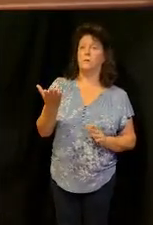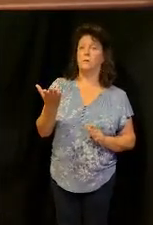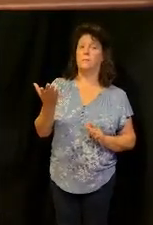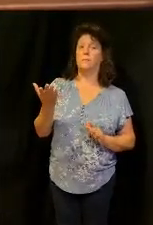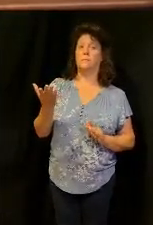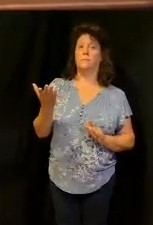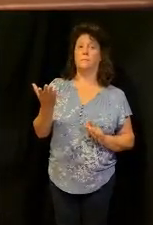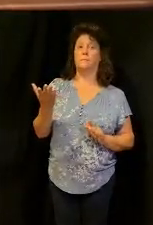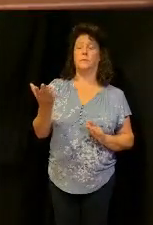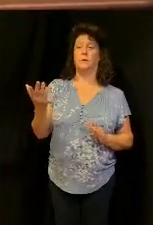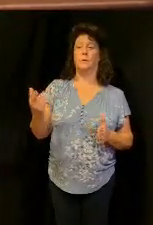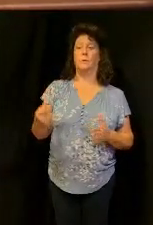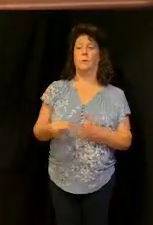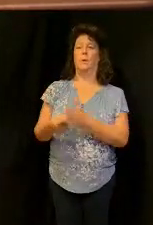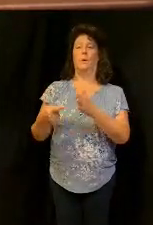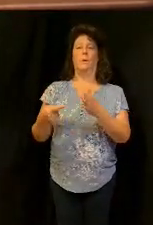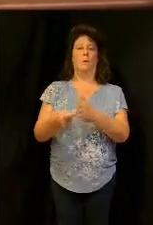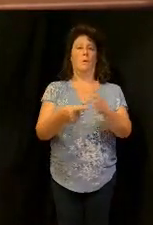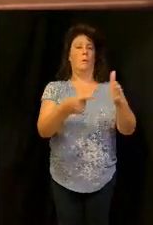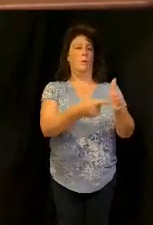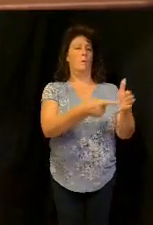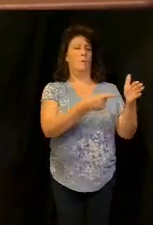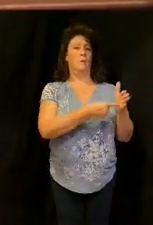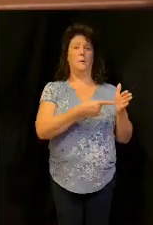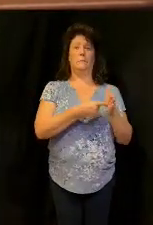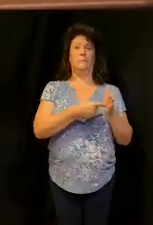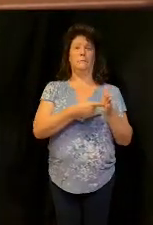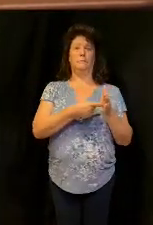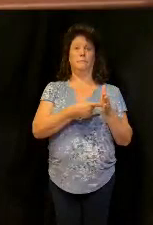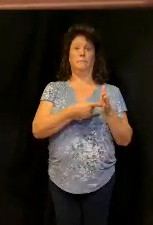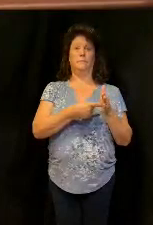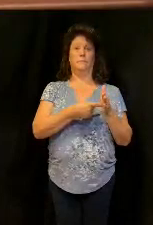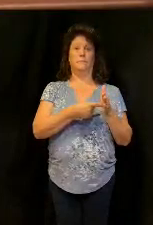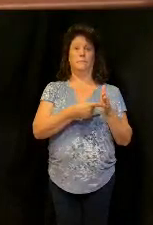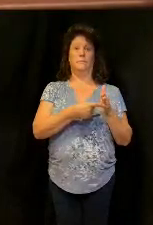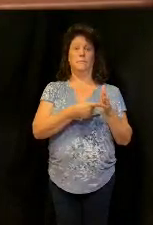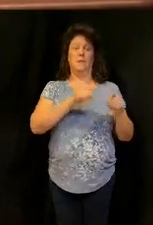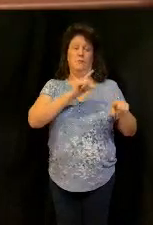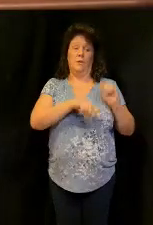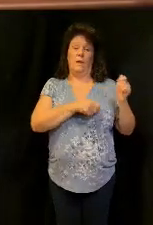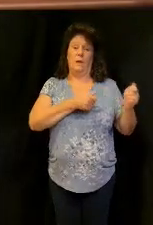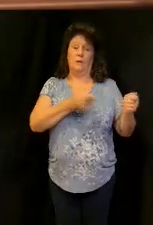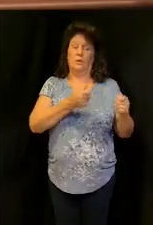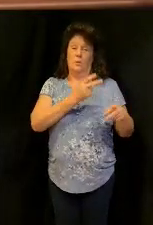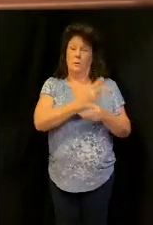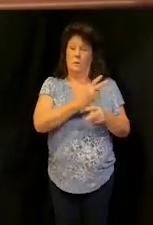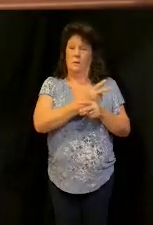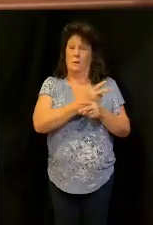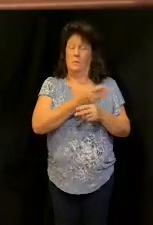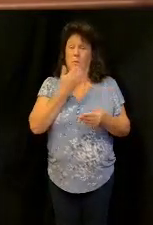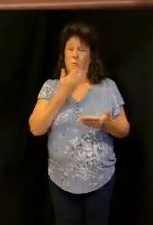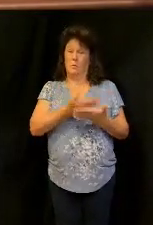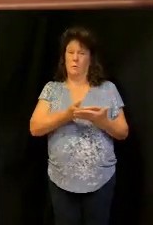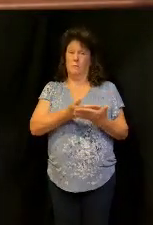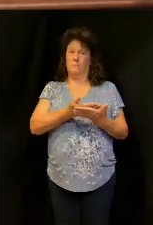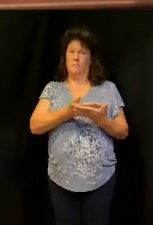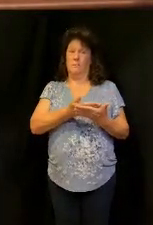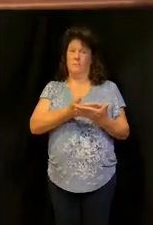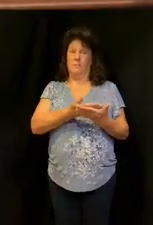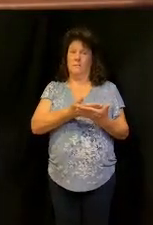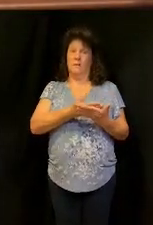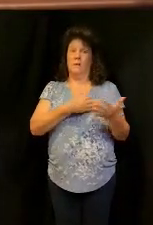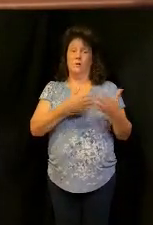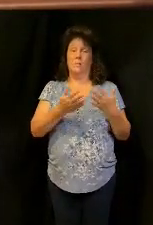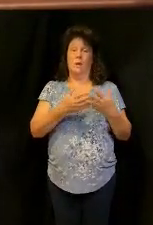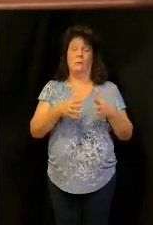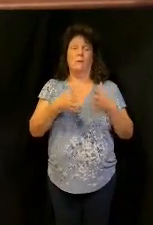more problems and if you can't listen this is the problem if you can't steward it well it don't matter how